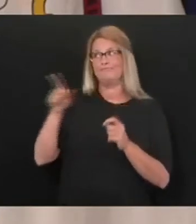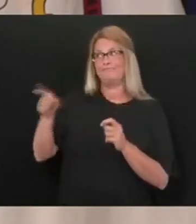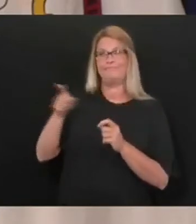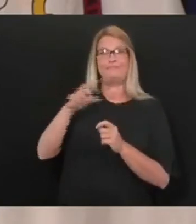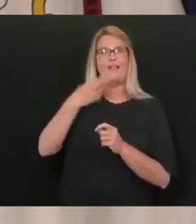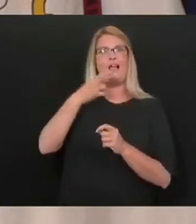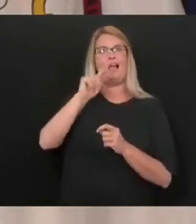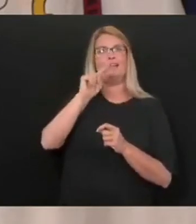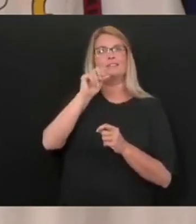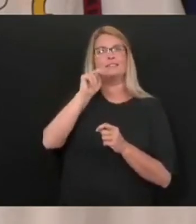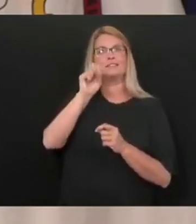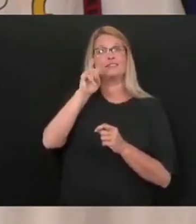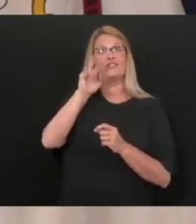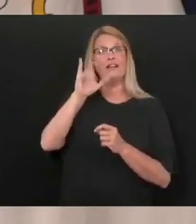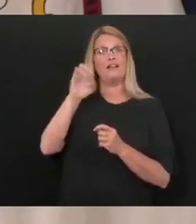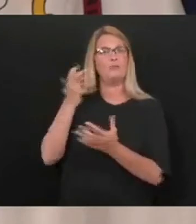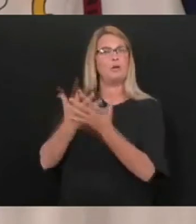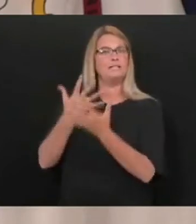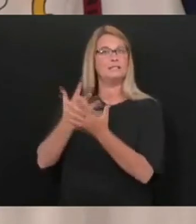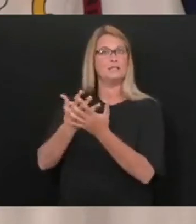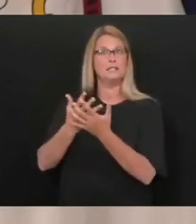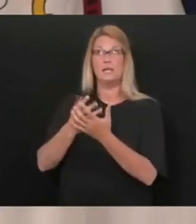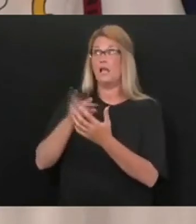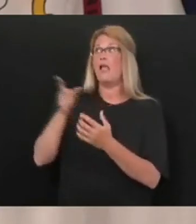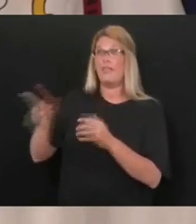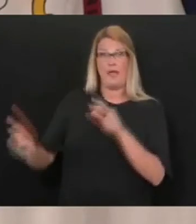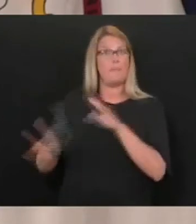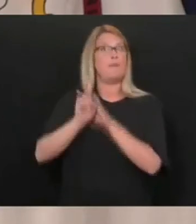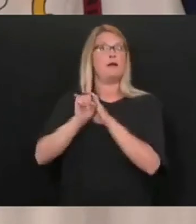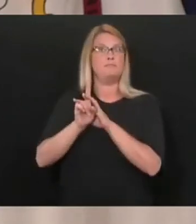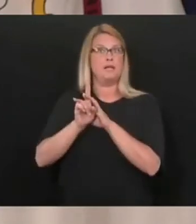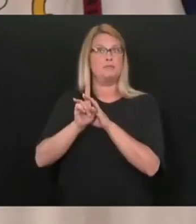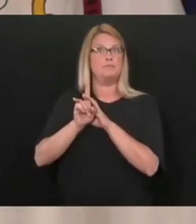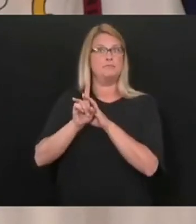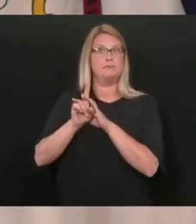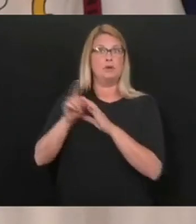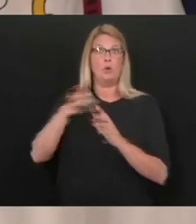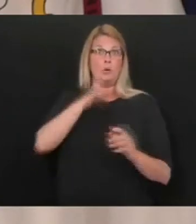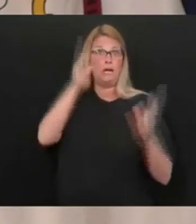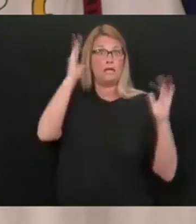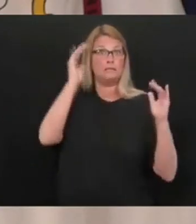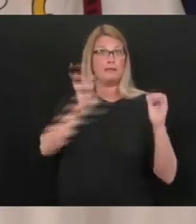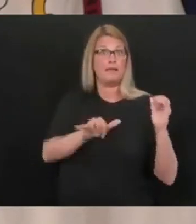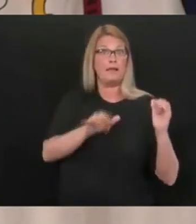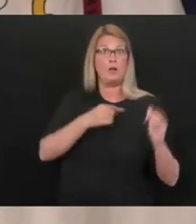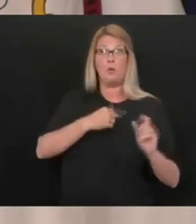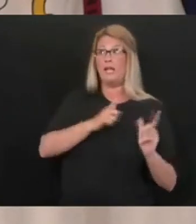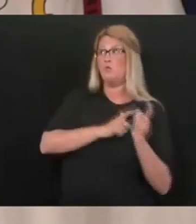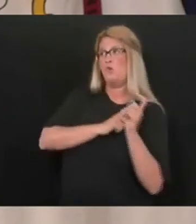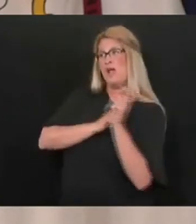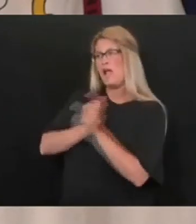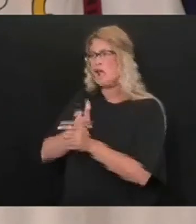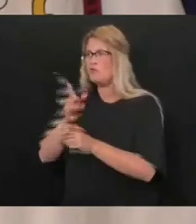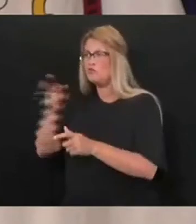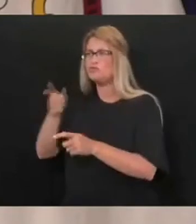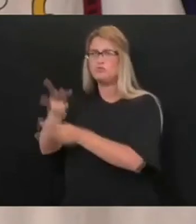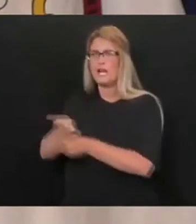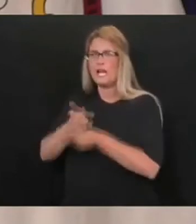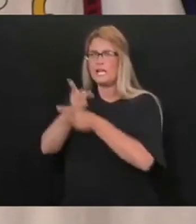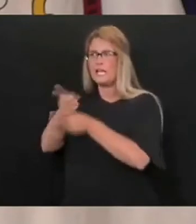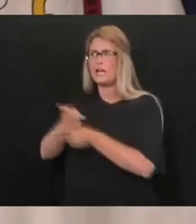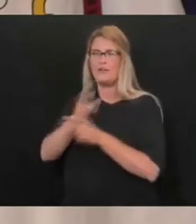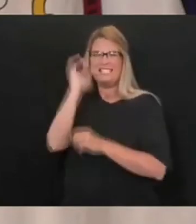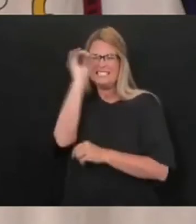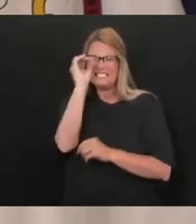We ran to the fire. And we ran to the fire like crazy. And we have zero deaths. And we have a